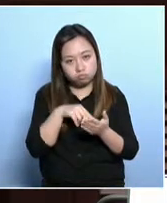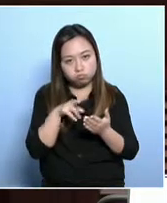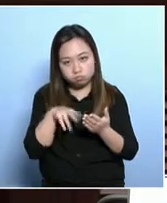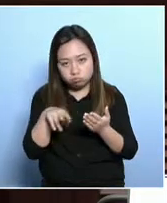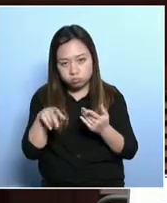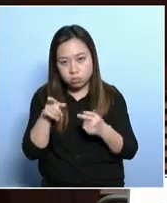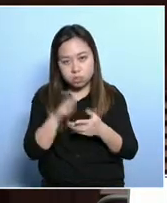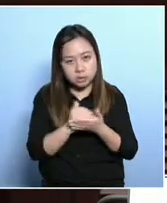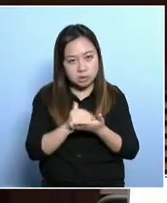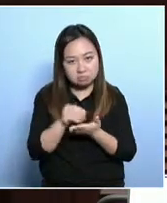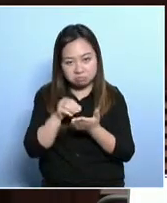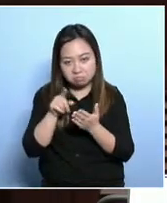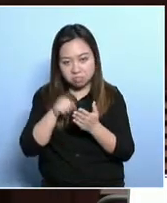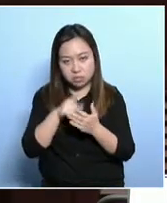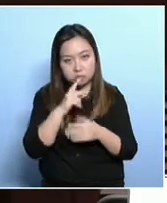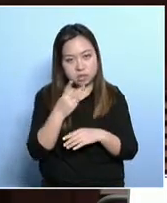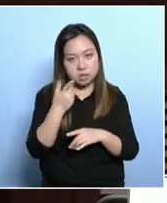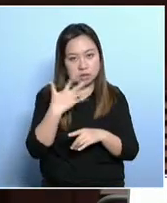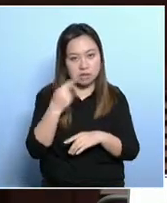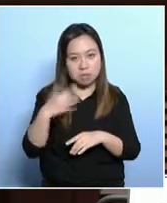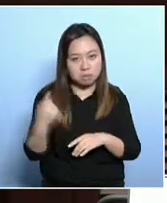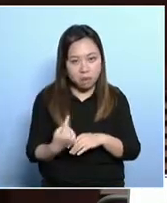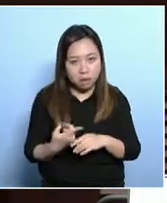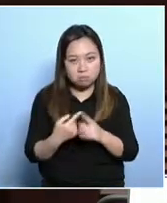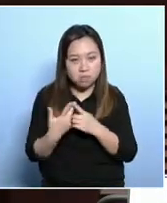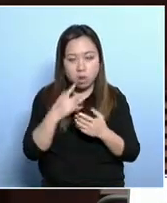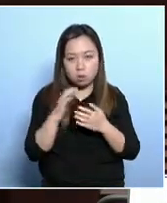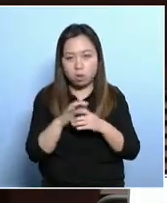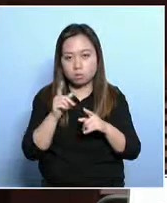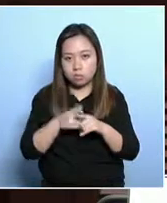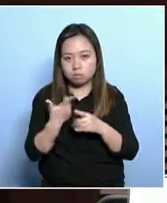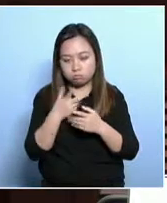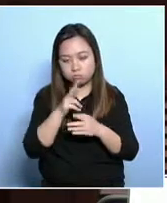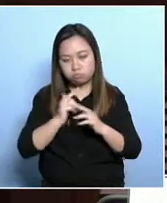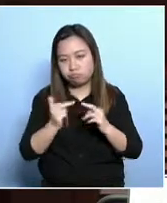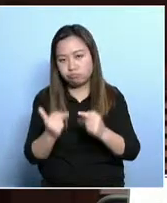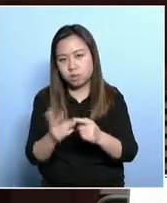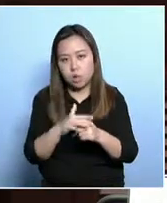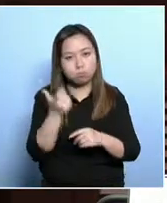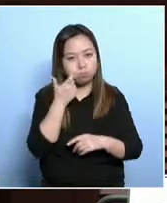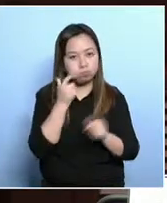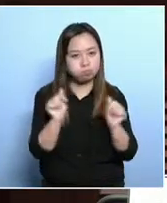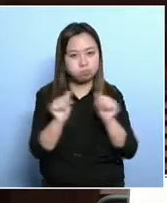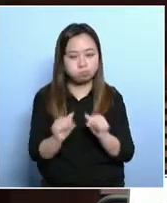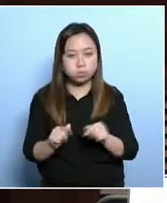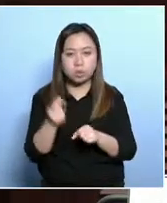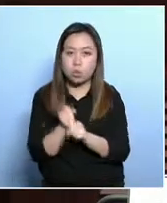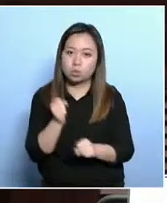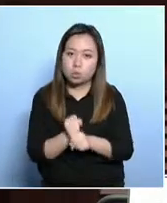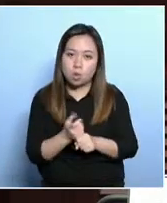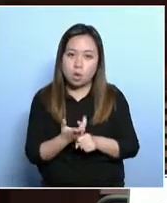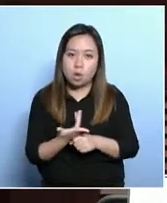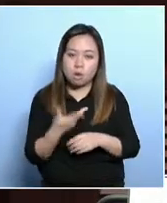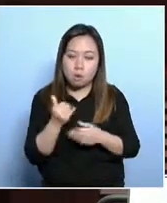part-time have increased sharply in number. They are now over 200,000.